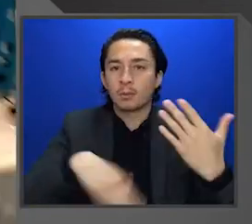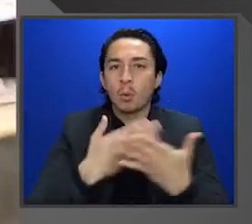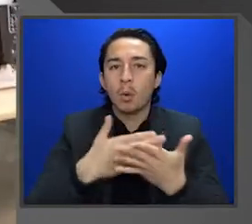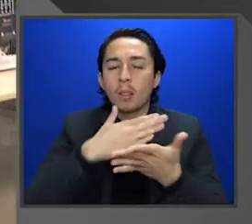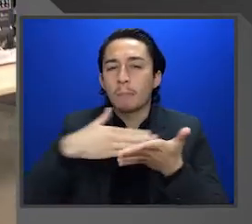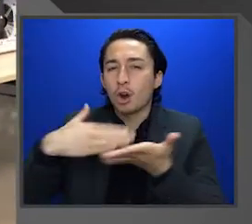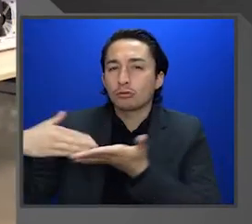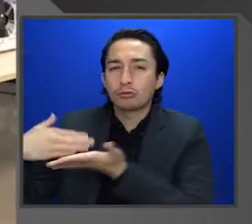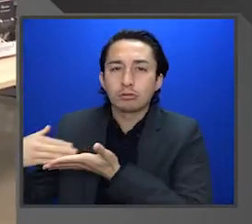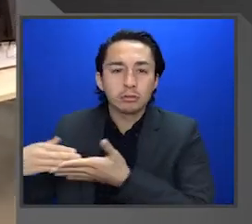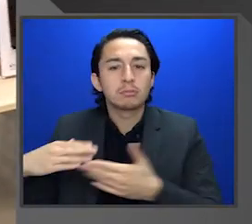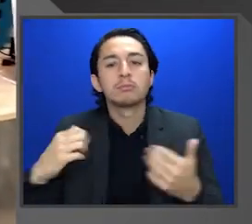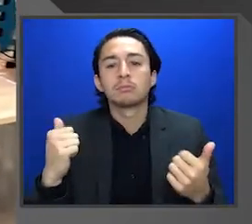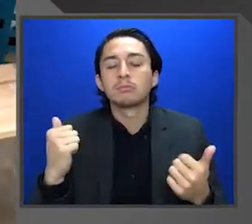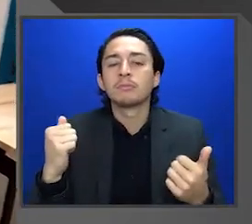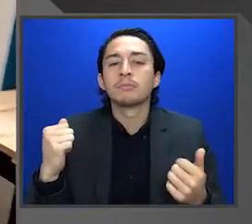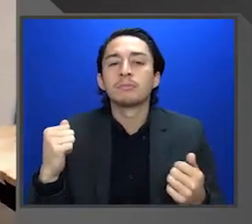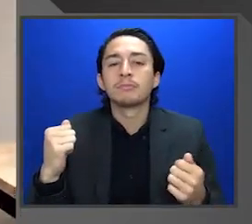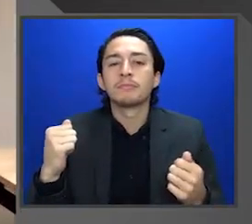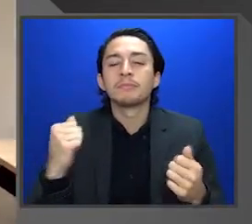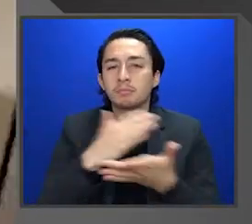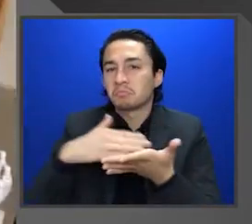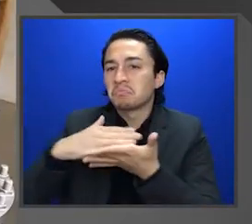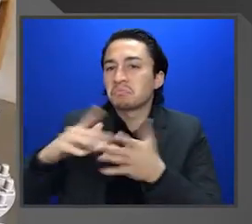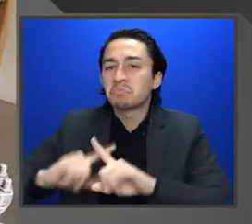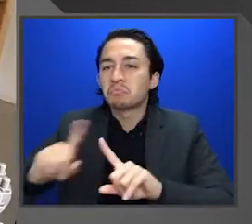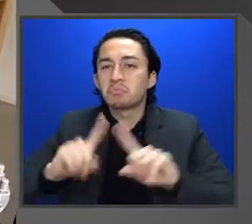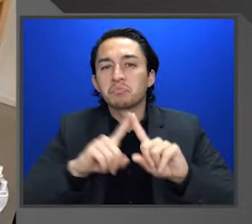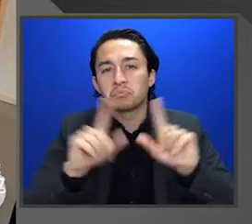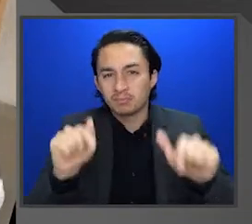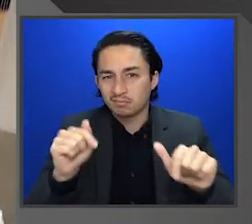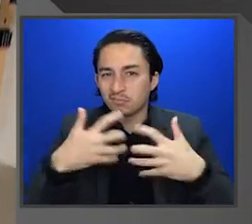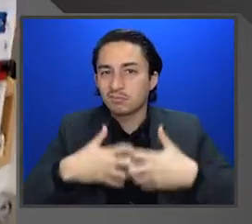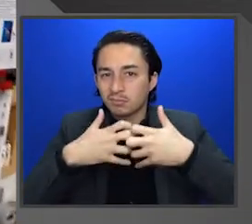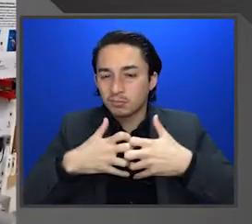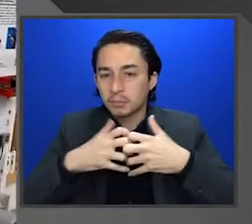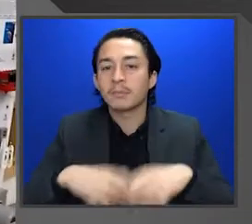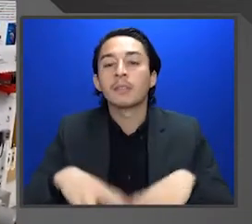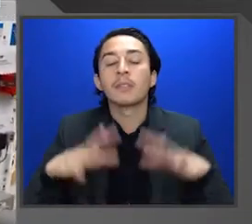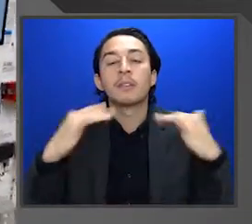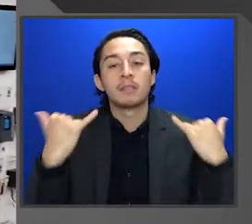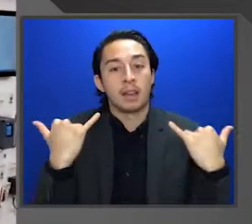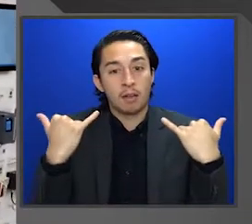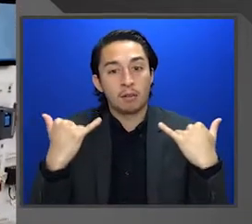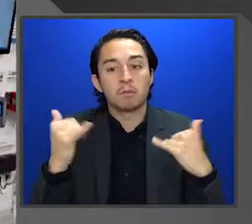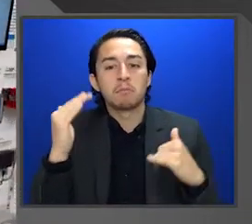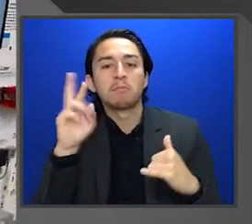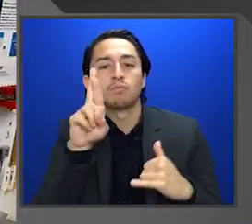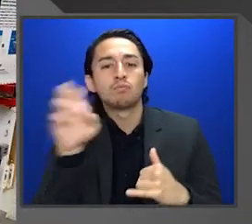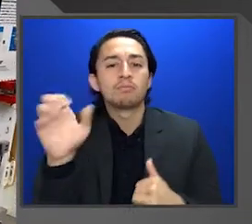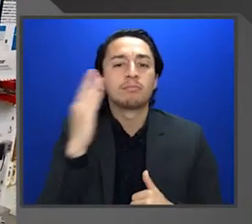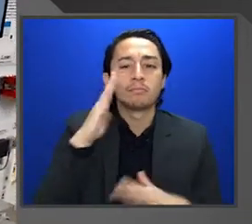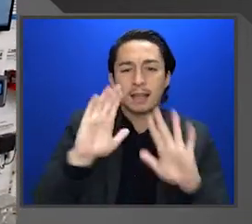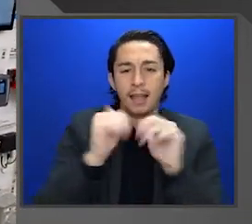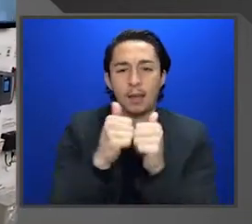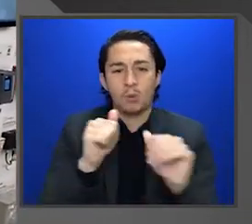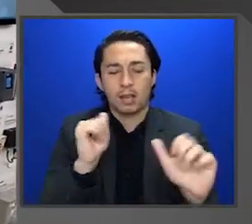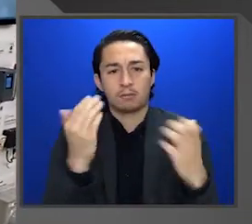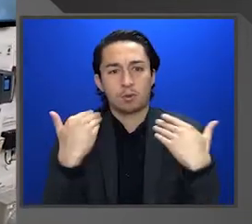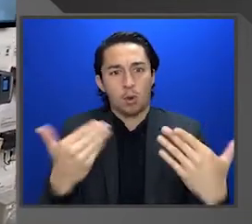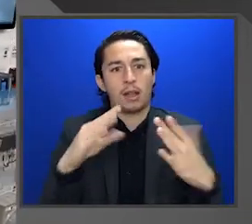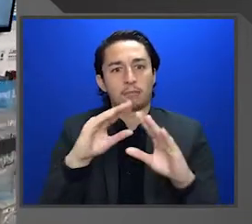that make up this particular unit, now I'm going to re-familiarize myself with how to service it.